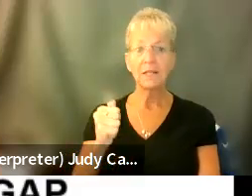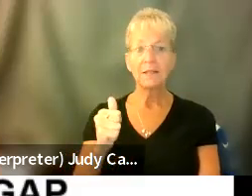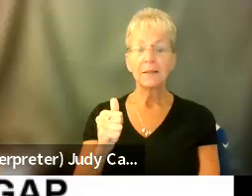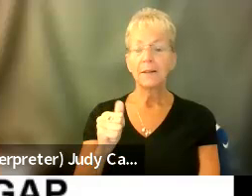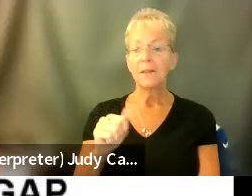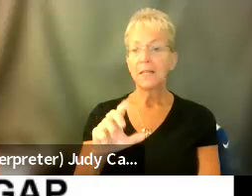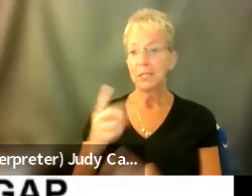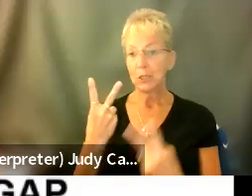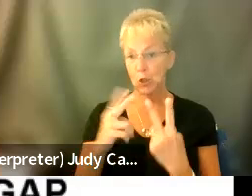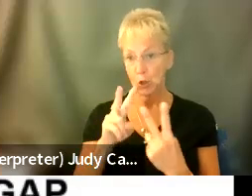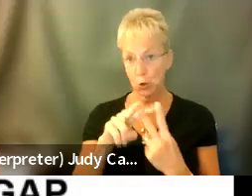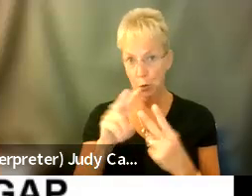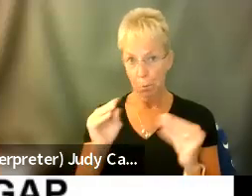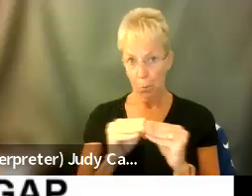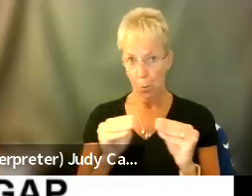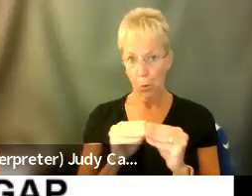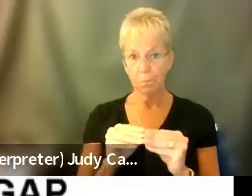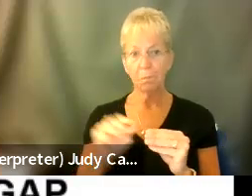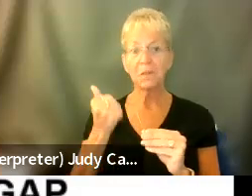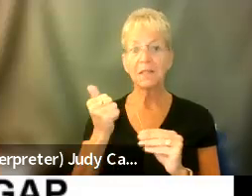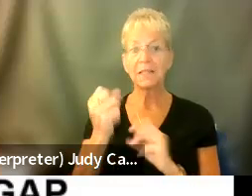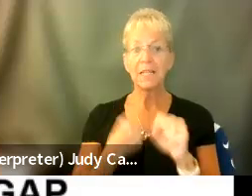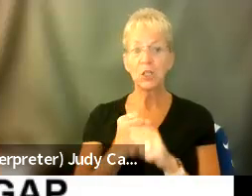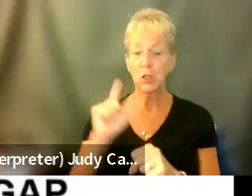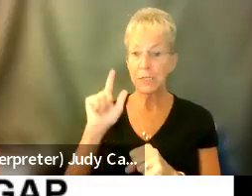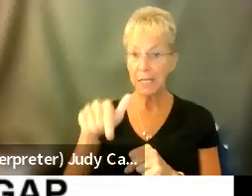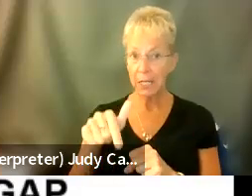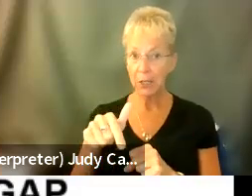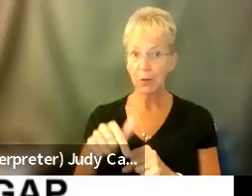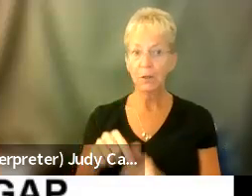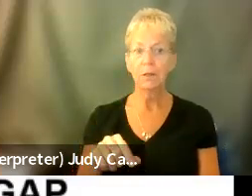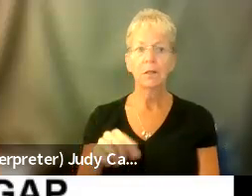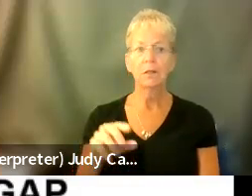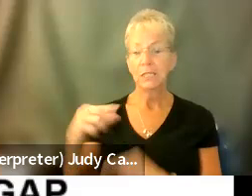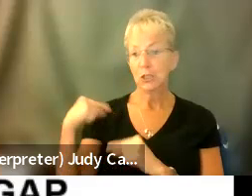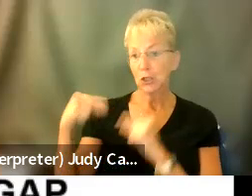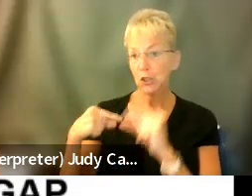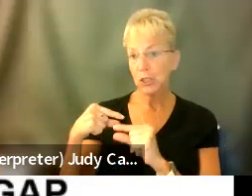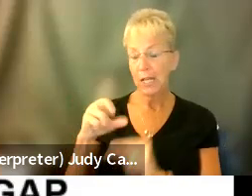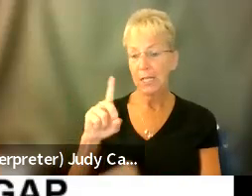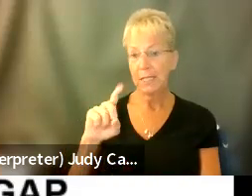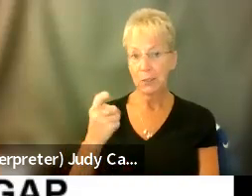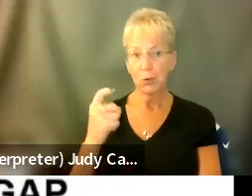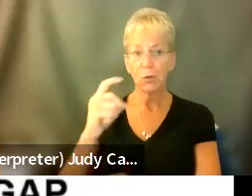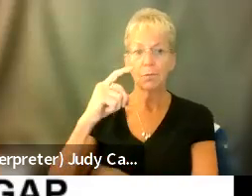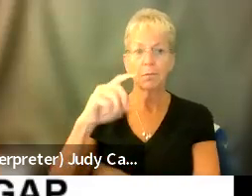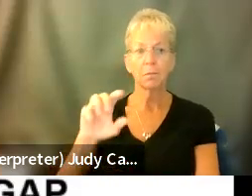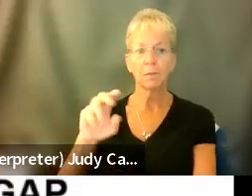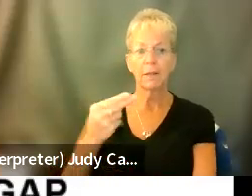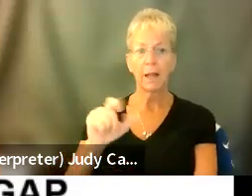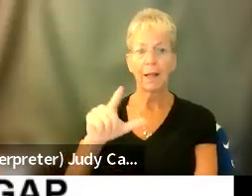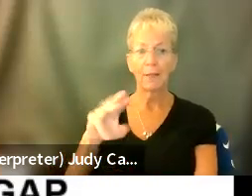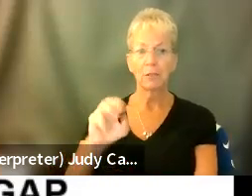two more diagnoses. And 10 years later, I was diagnosed with a genetic disorder called Ehlers-Danlos